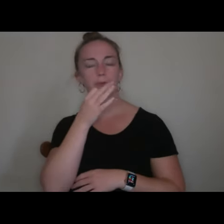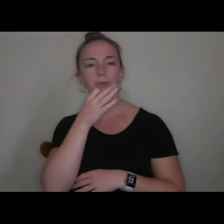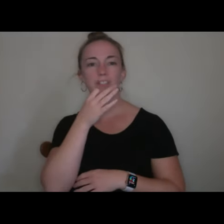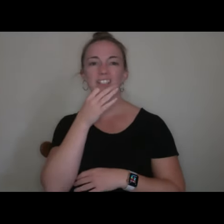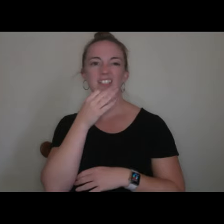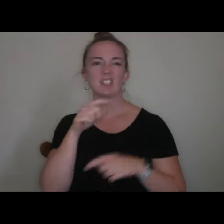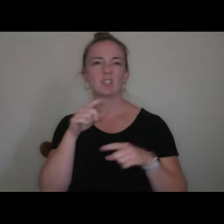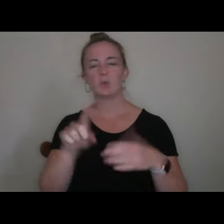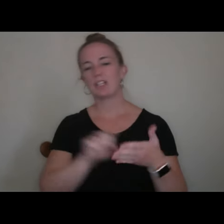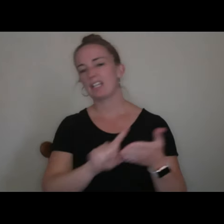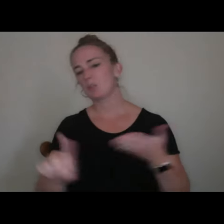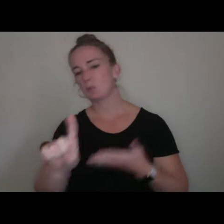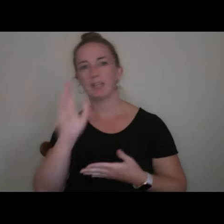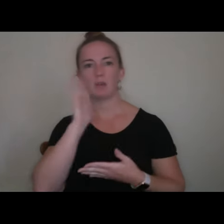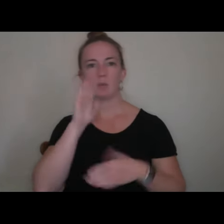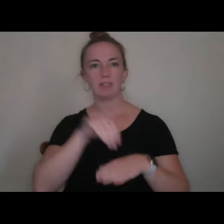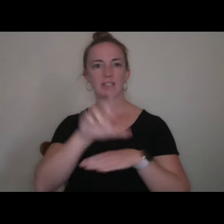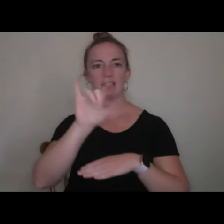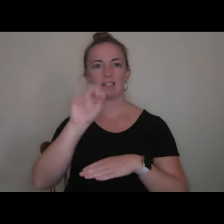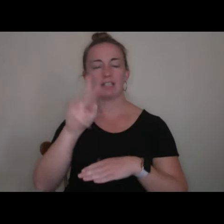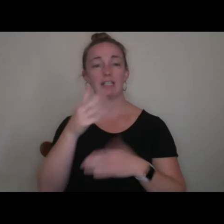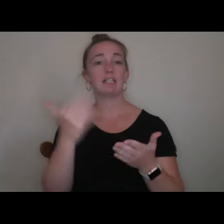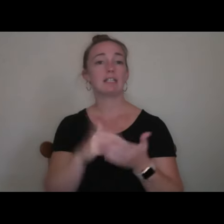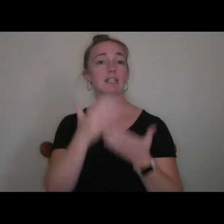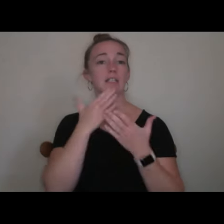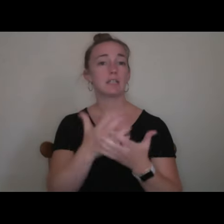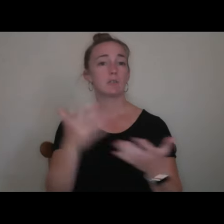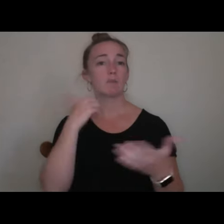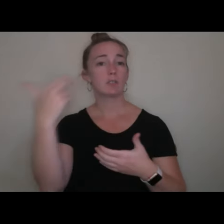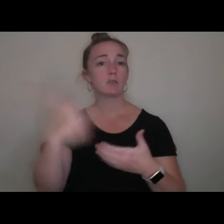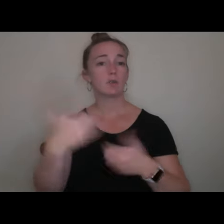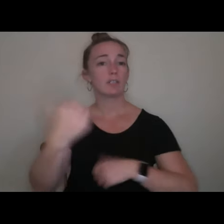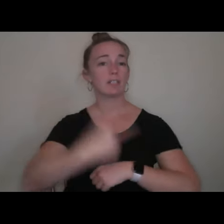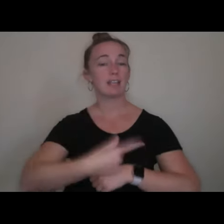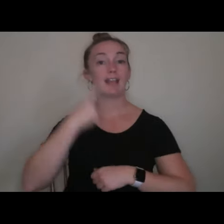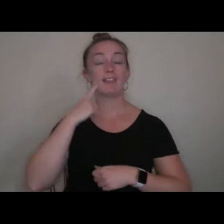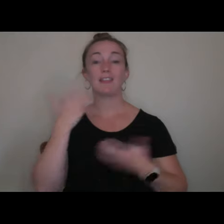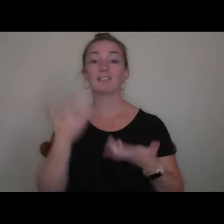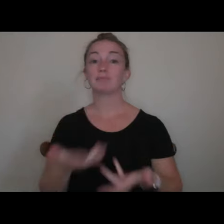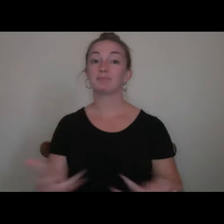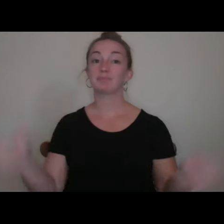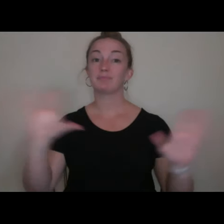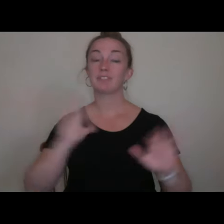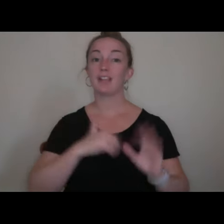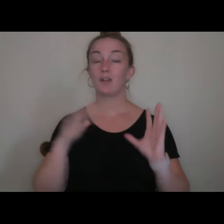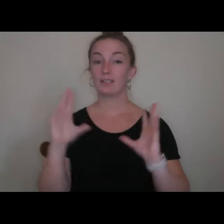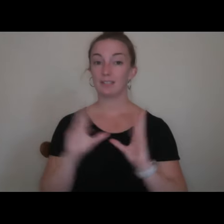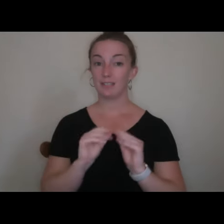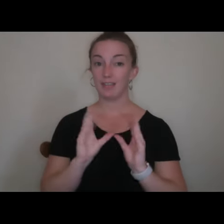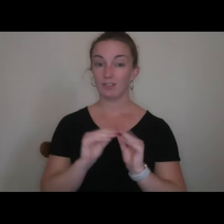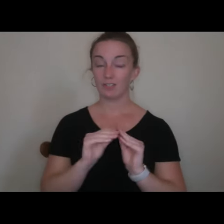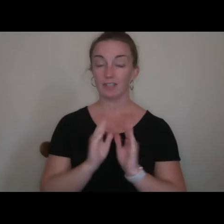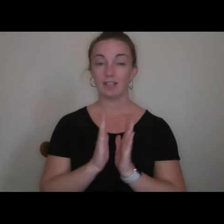throughout next week. So again, thank you so much for joining us today. I believe this is the end of our session. And